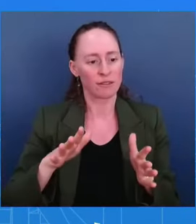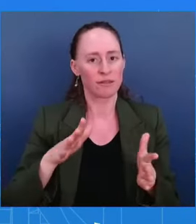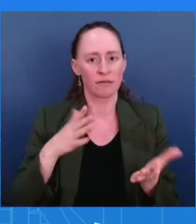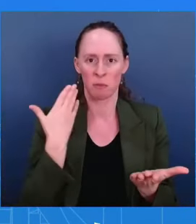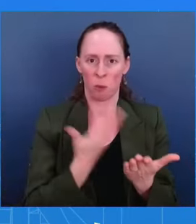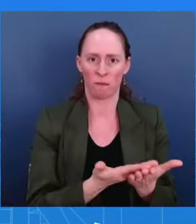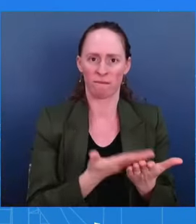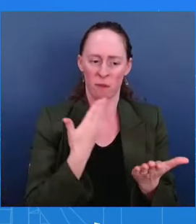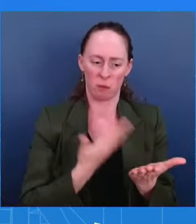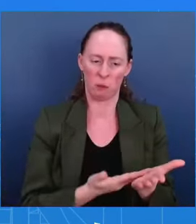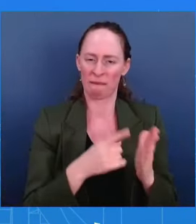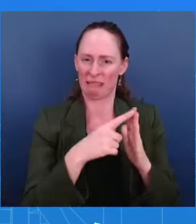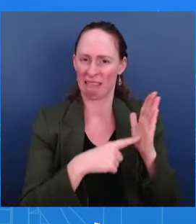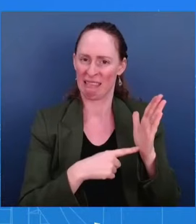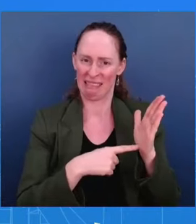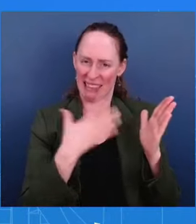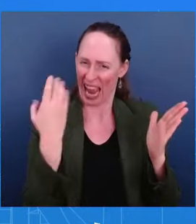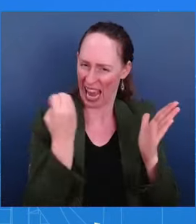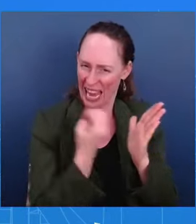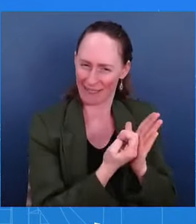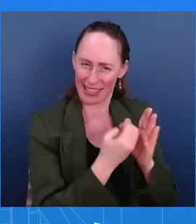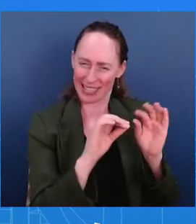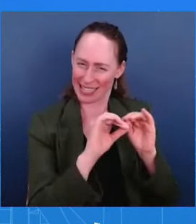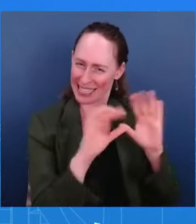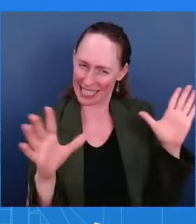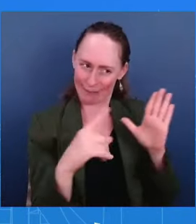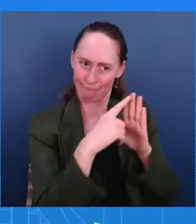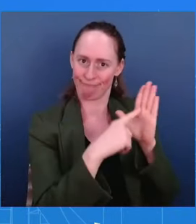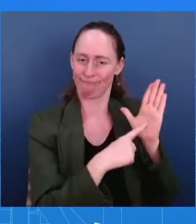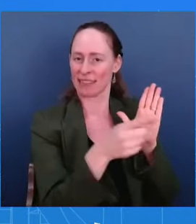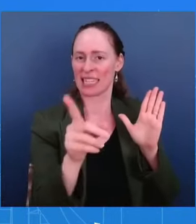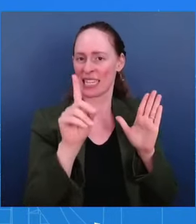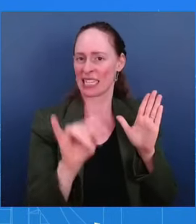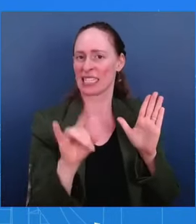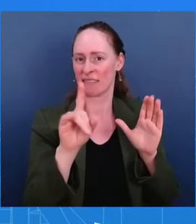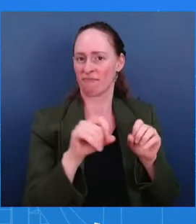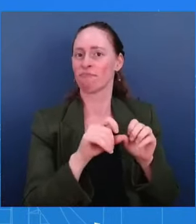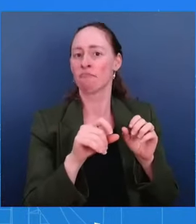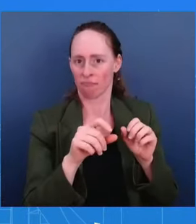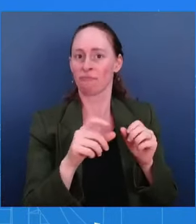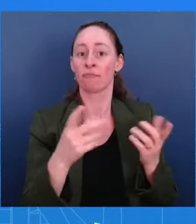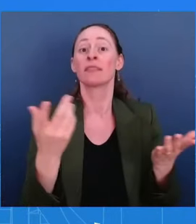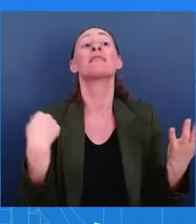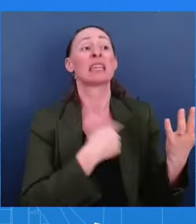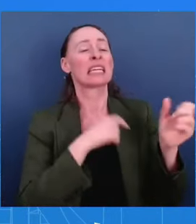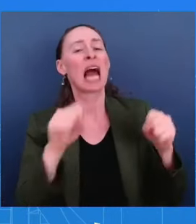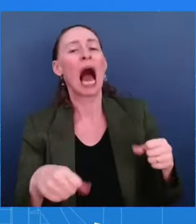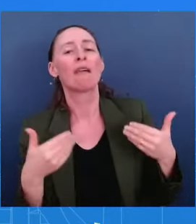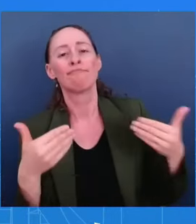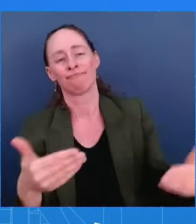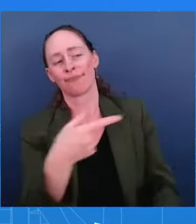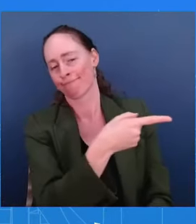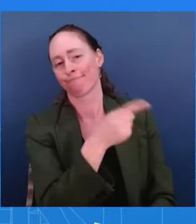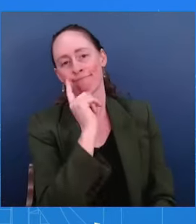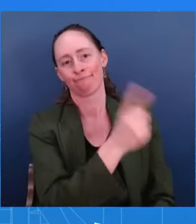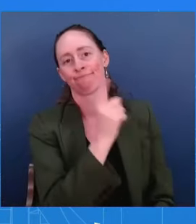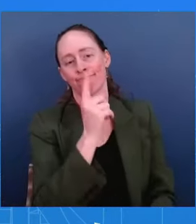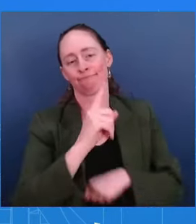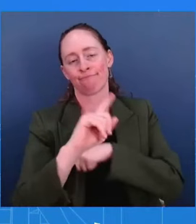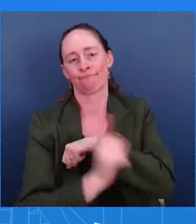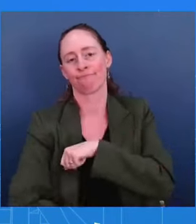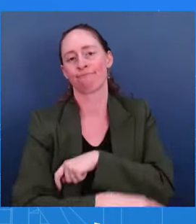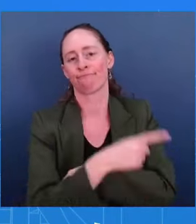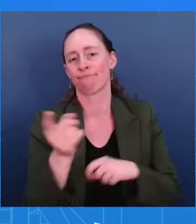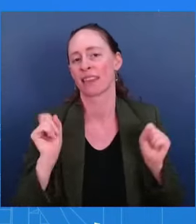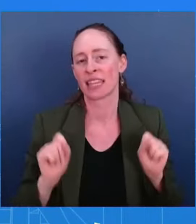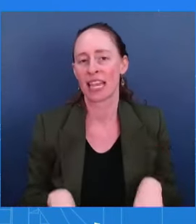the ability that they believe they had to take the actions in a way that were commensurate with the goals of the investigation. So it was all